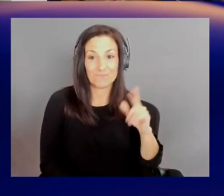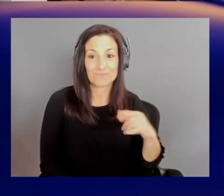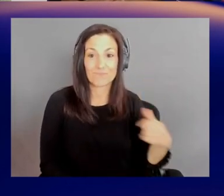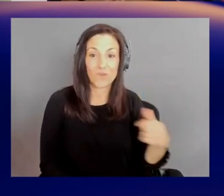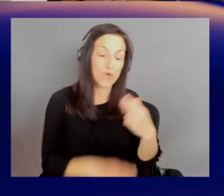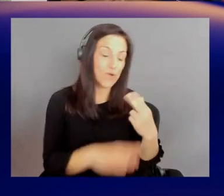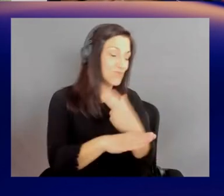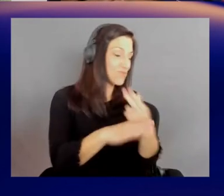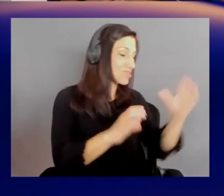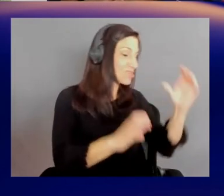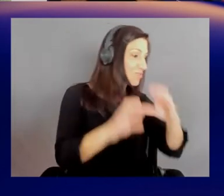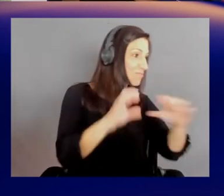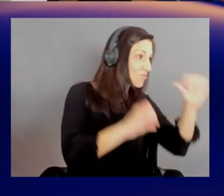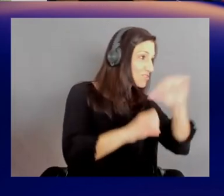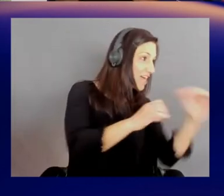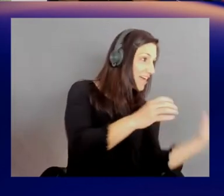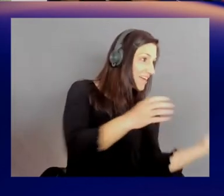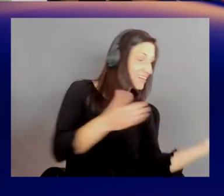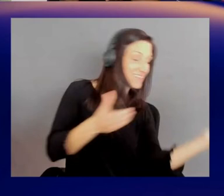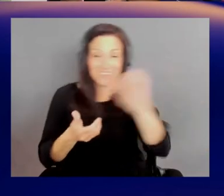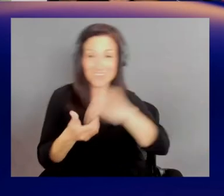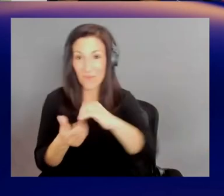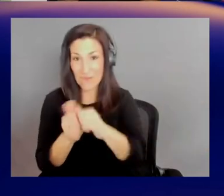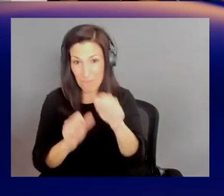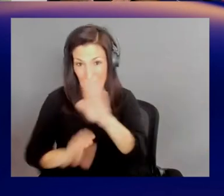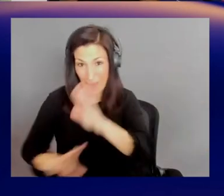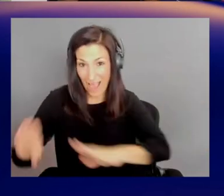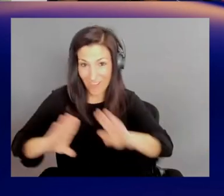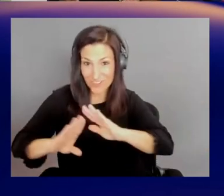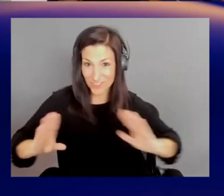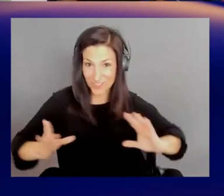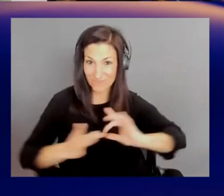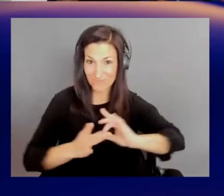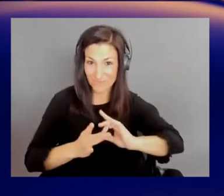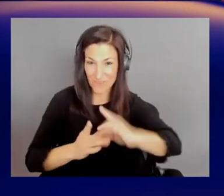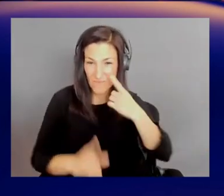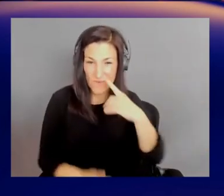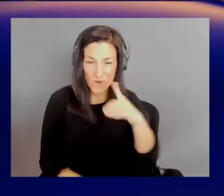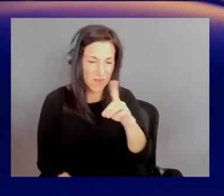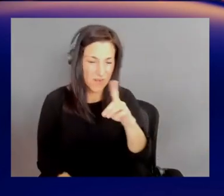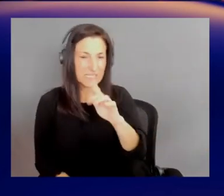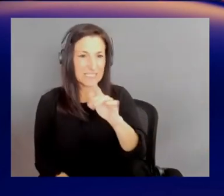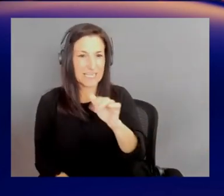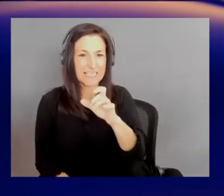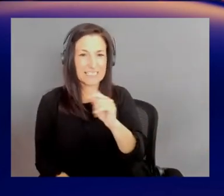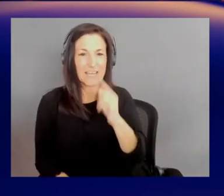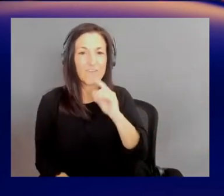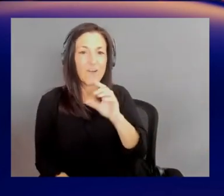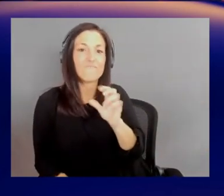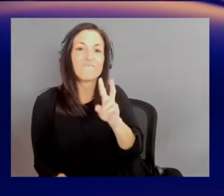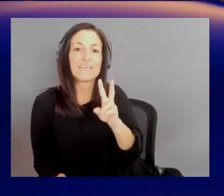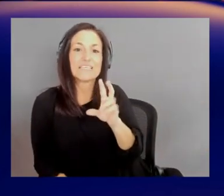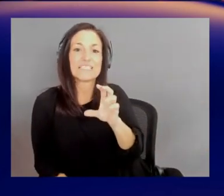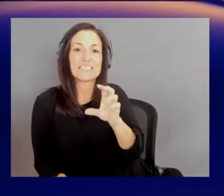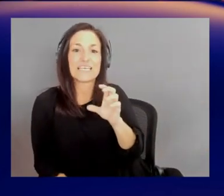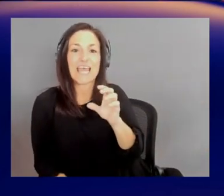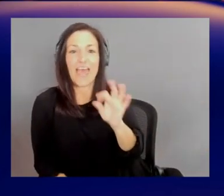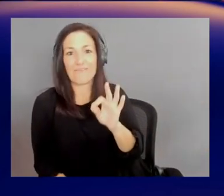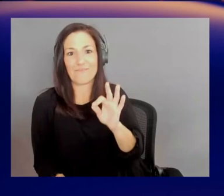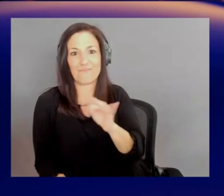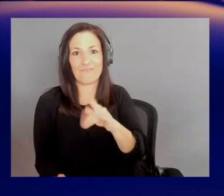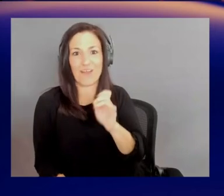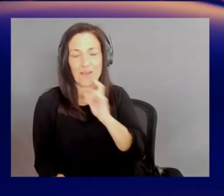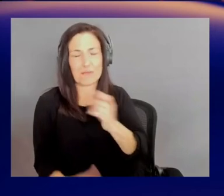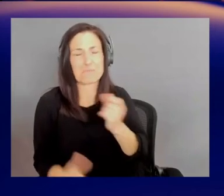biology to some degree. Gotcha. And so for a data set like a VCF file with hundreds of thousands of rows, we're recommending